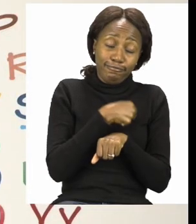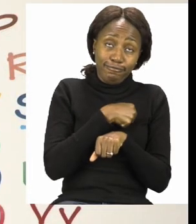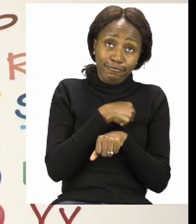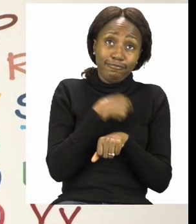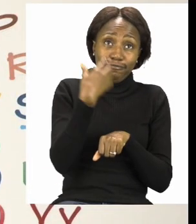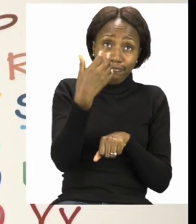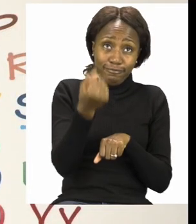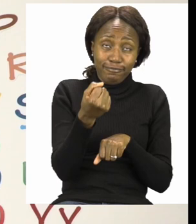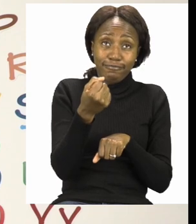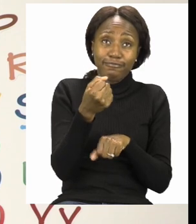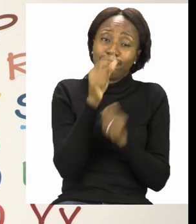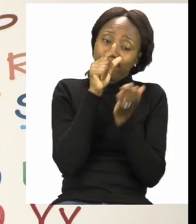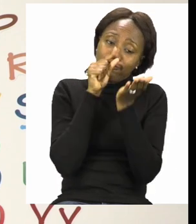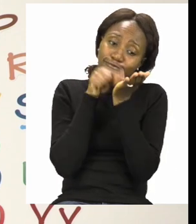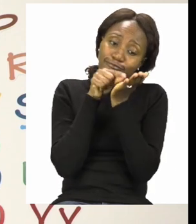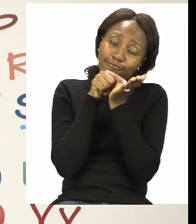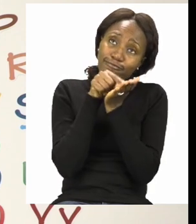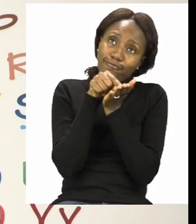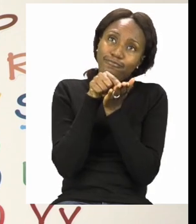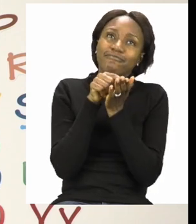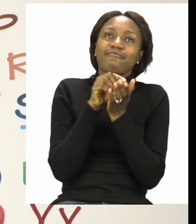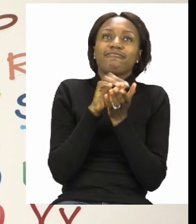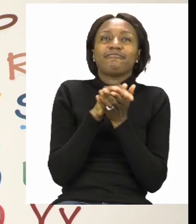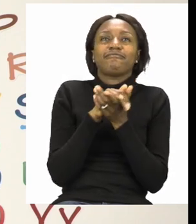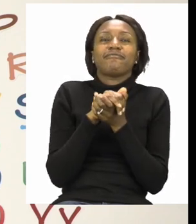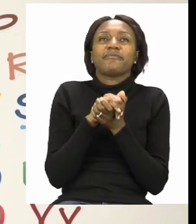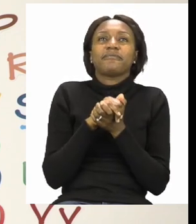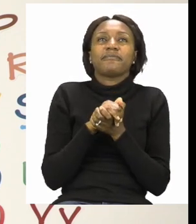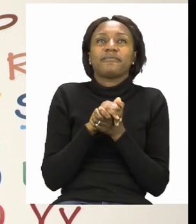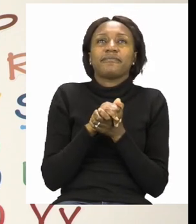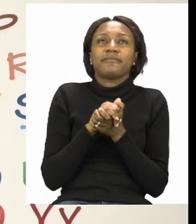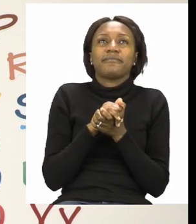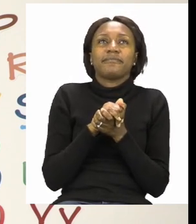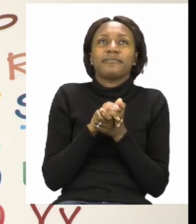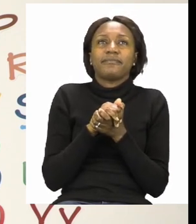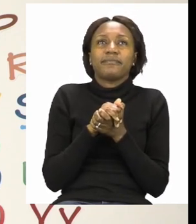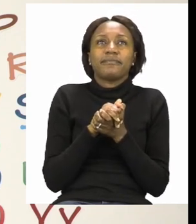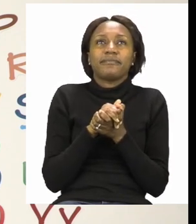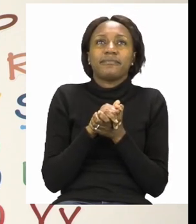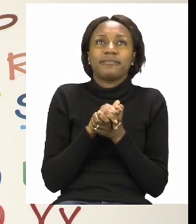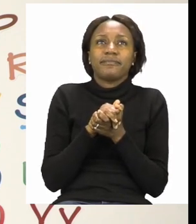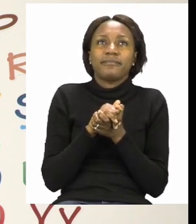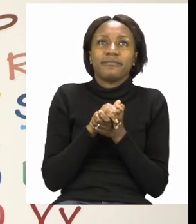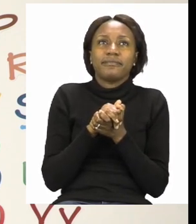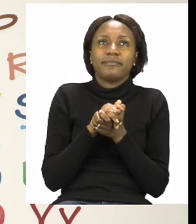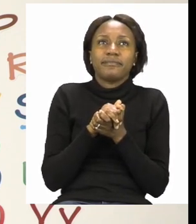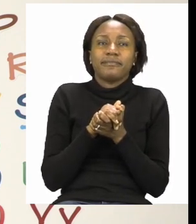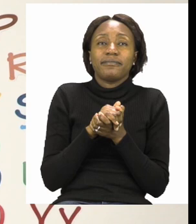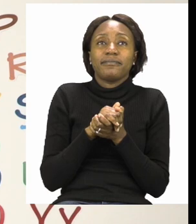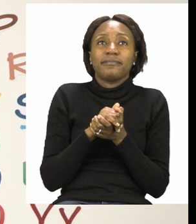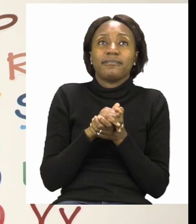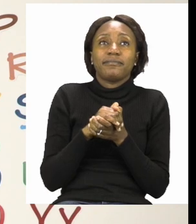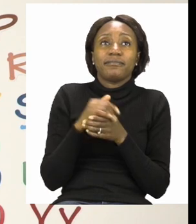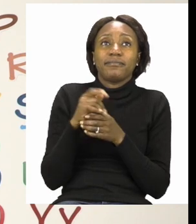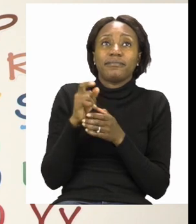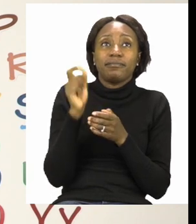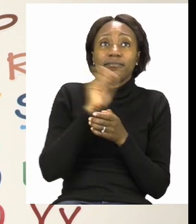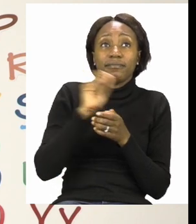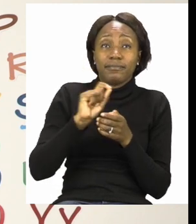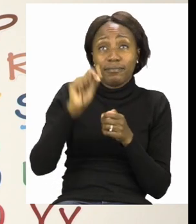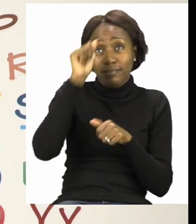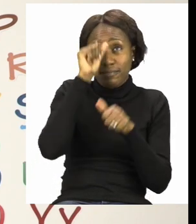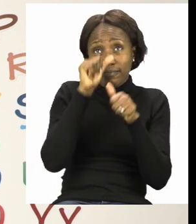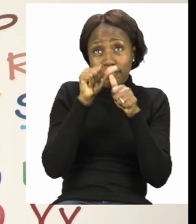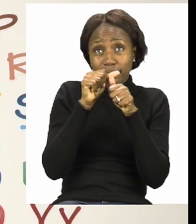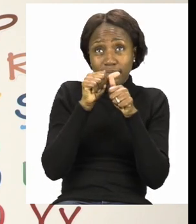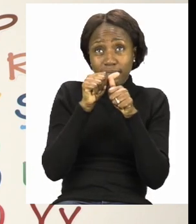has a chicken. When you're rewriting your sentence, you start with a capital